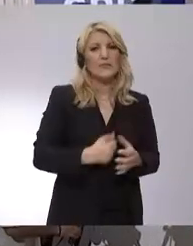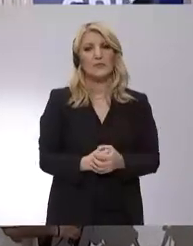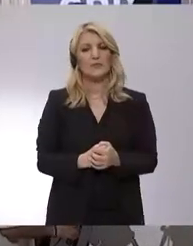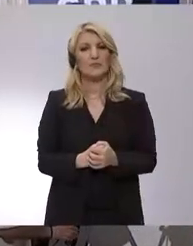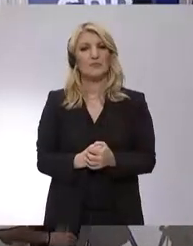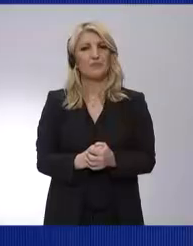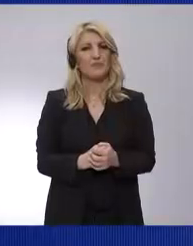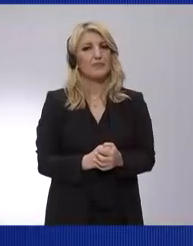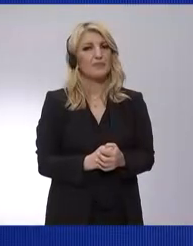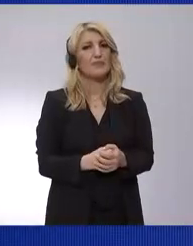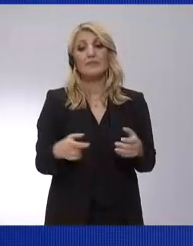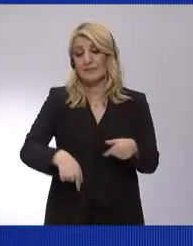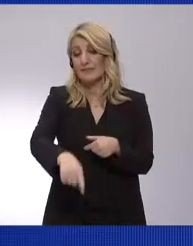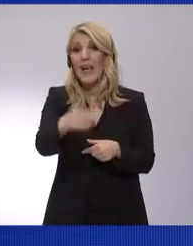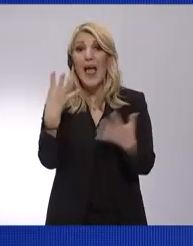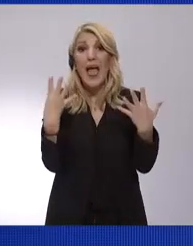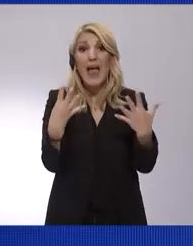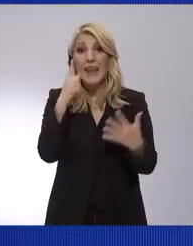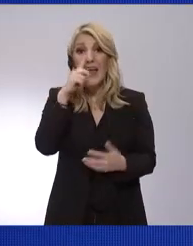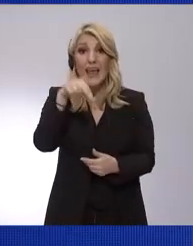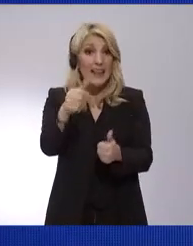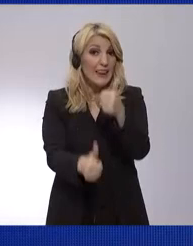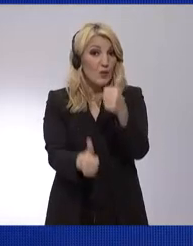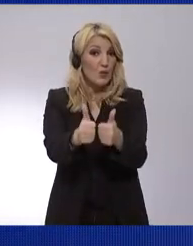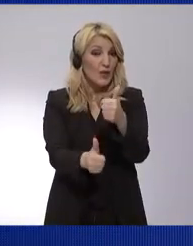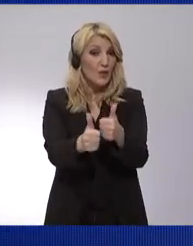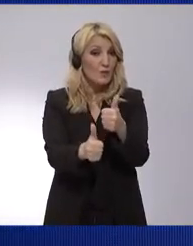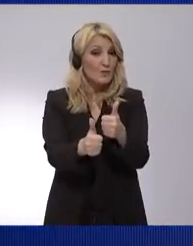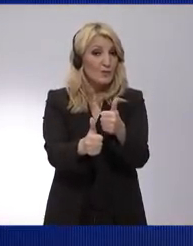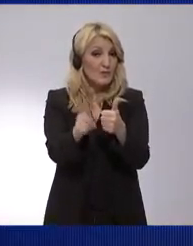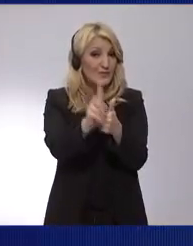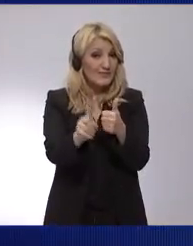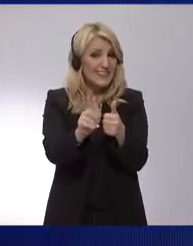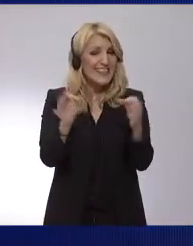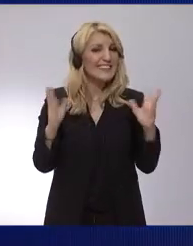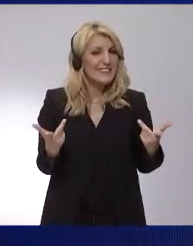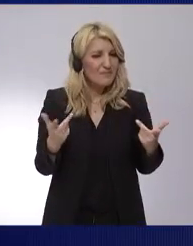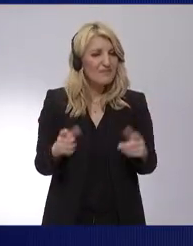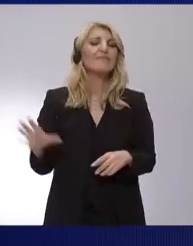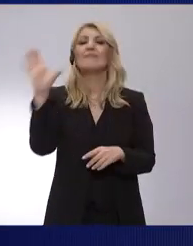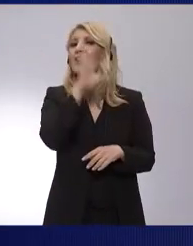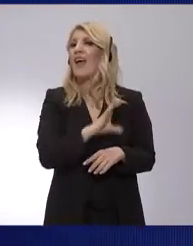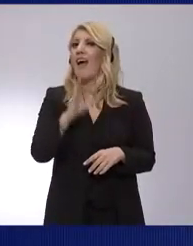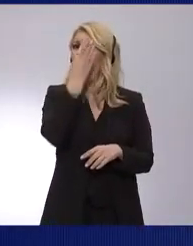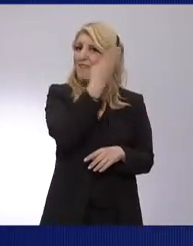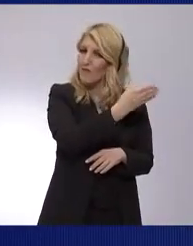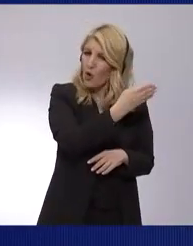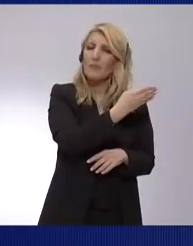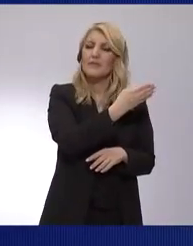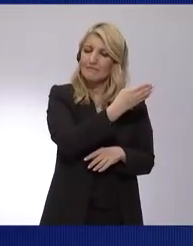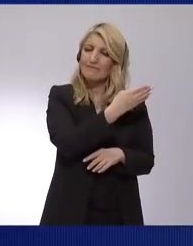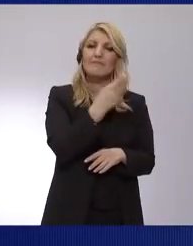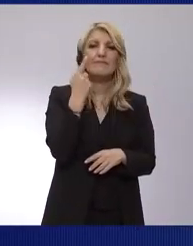June, on Sunday, the 9th of June, we Europeans will also face our most important election in recent